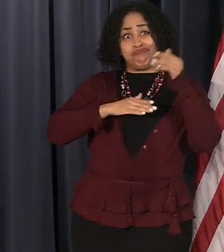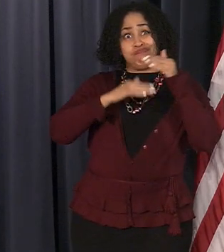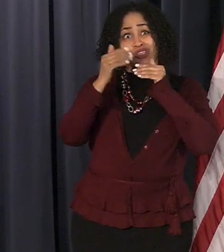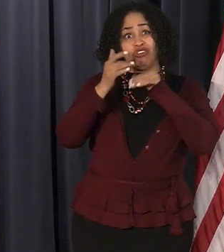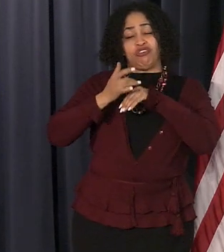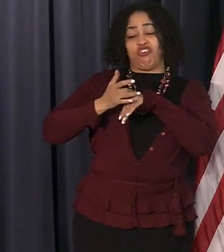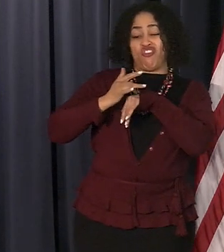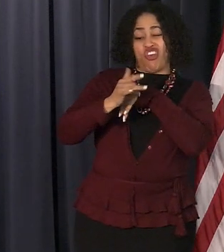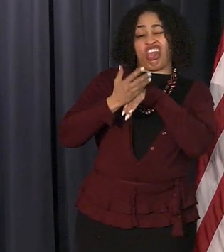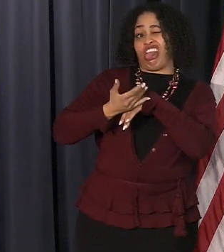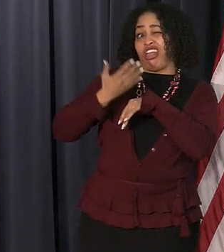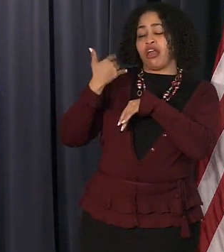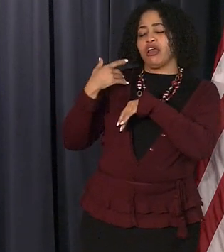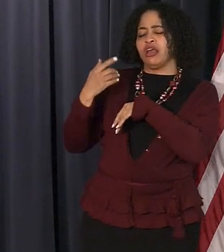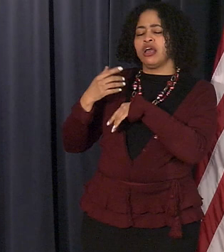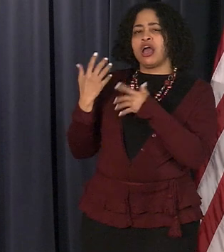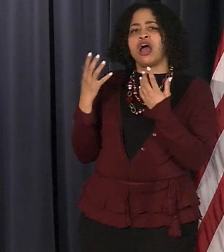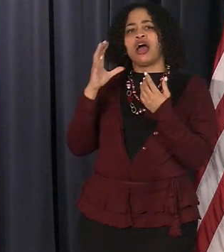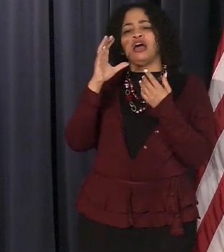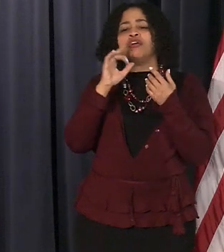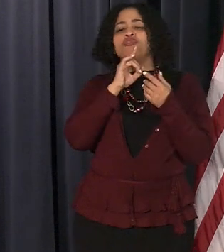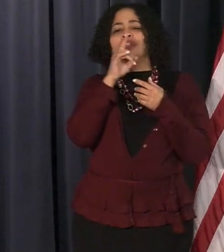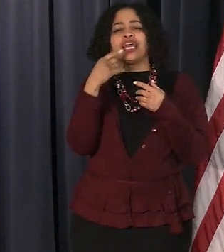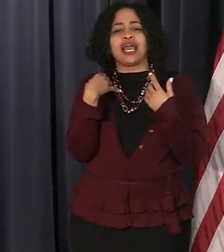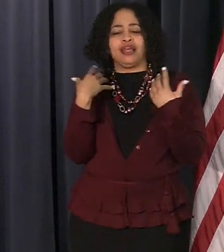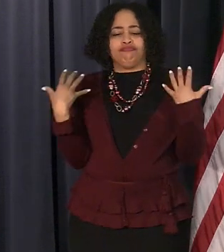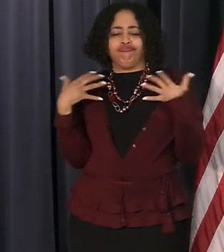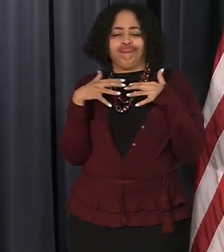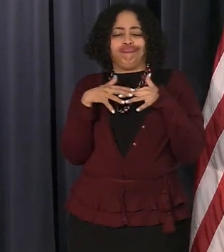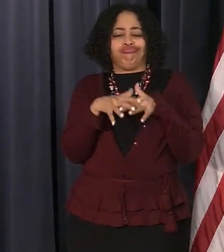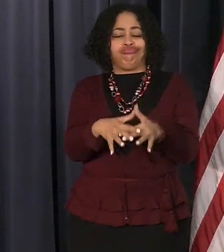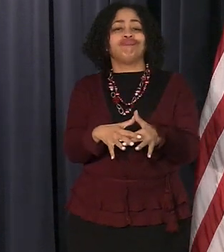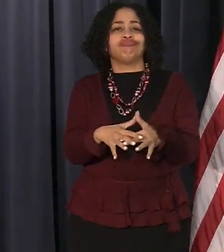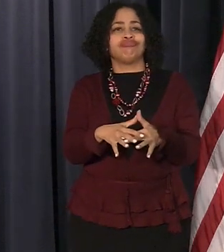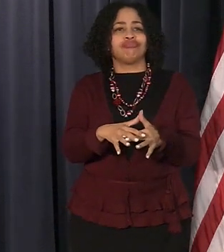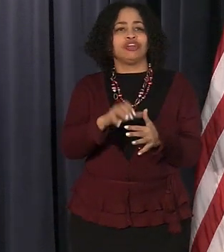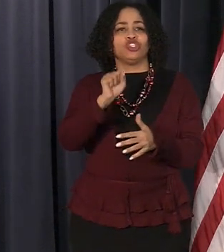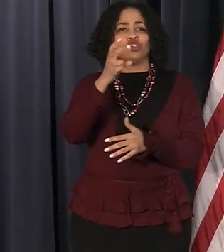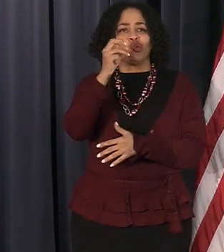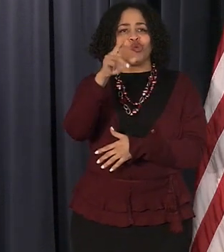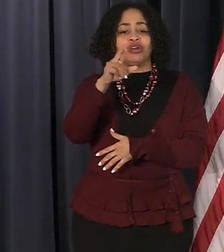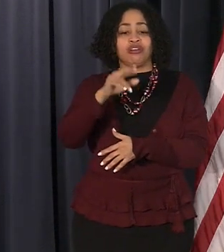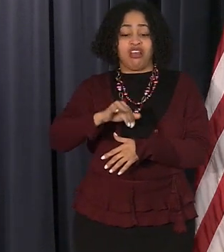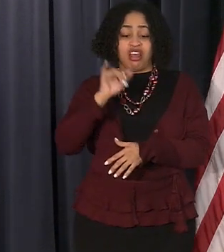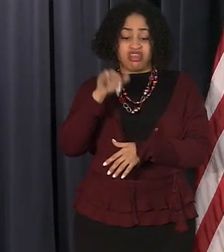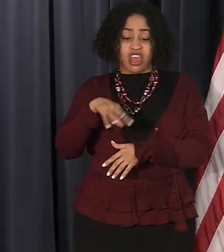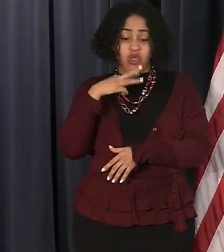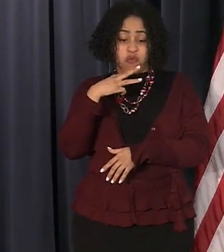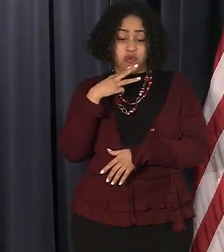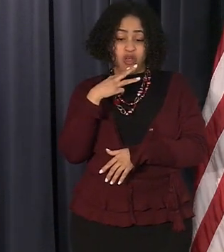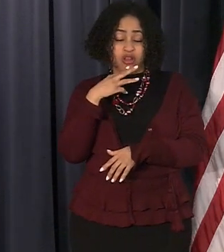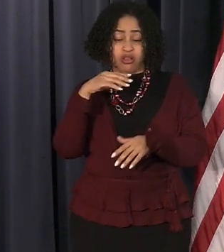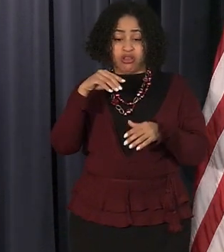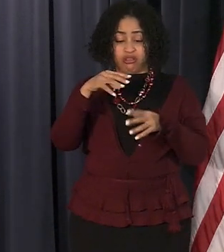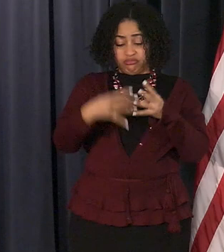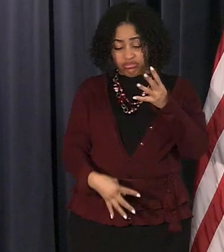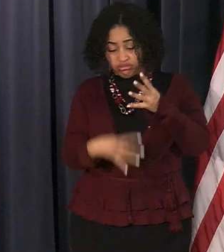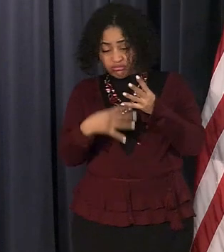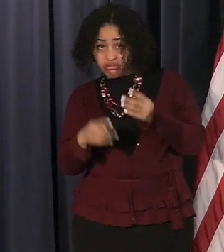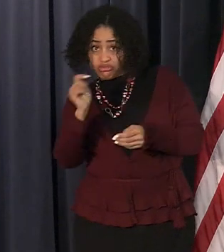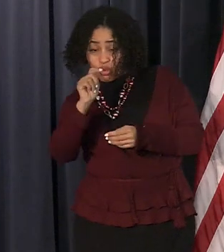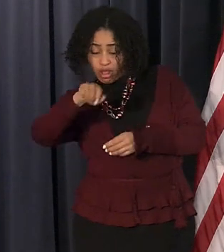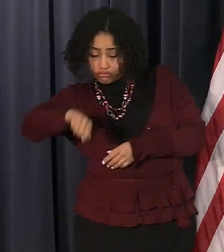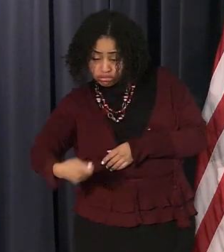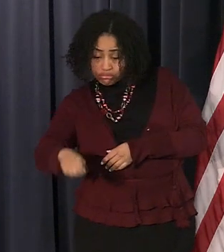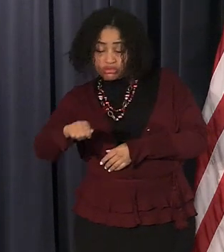system what you flush down your toilet runs down your sink mixes with the rain that comes into the storm